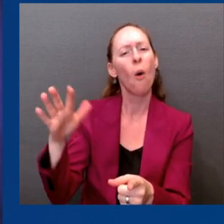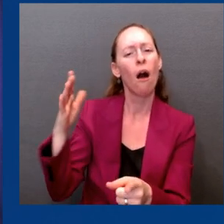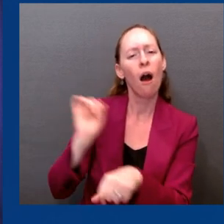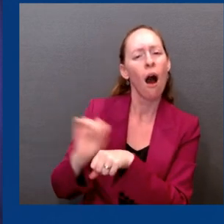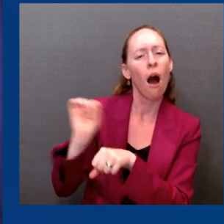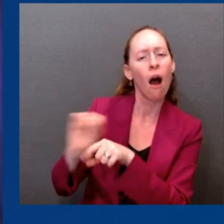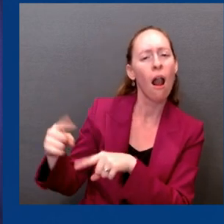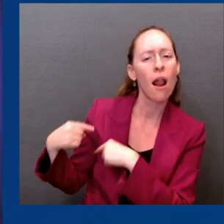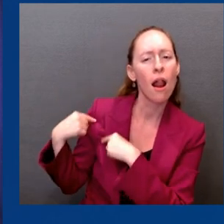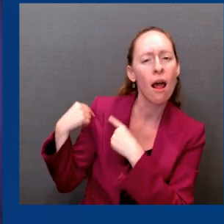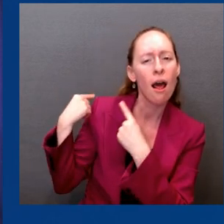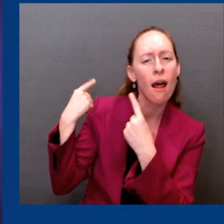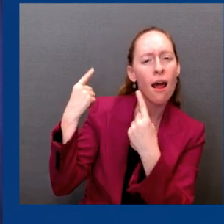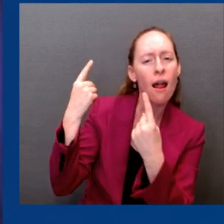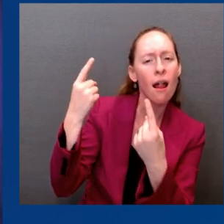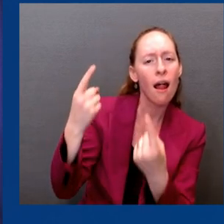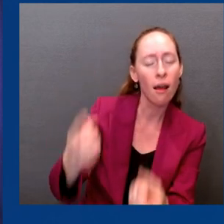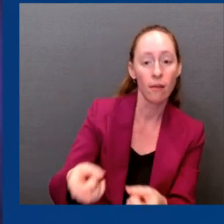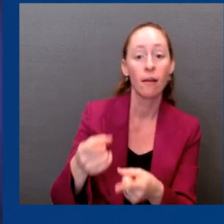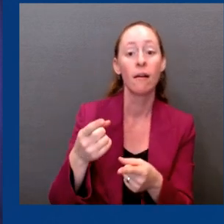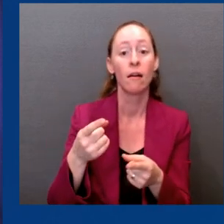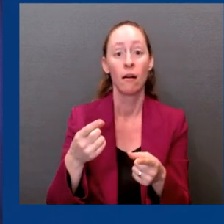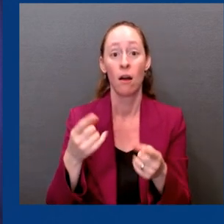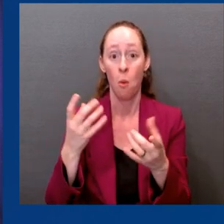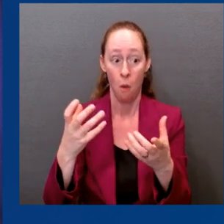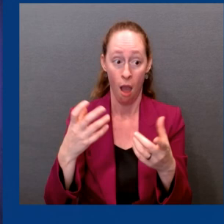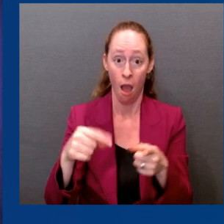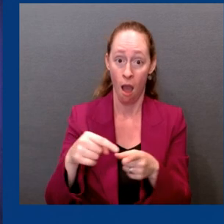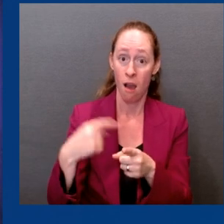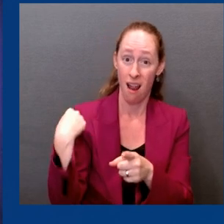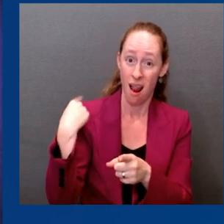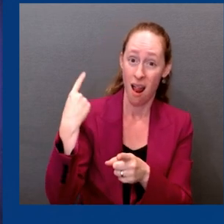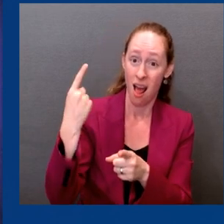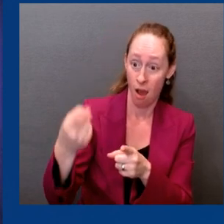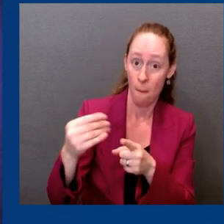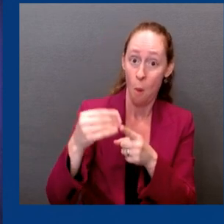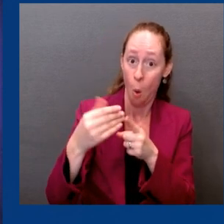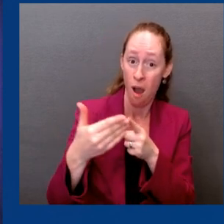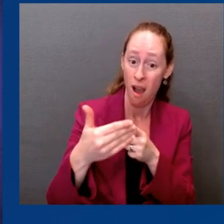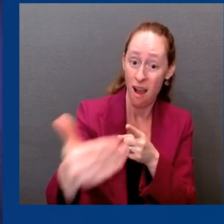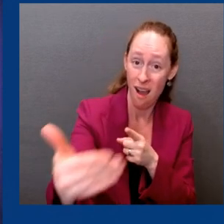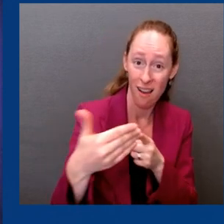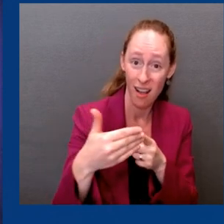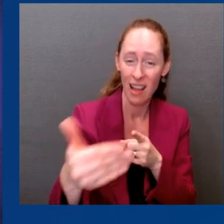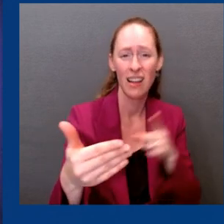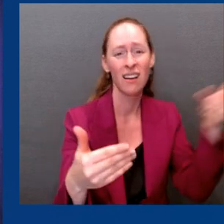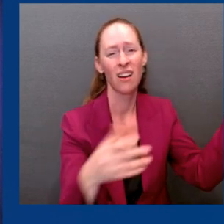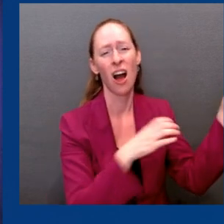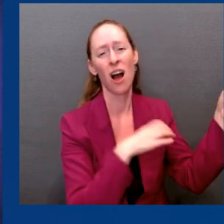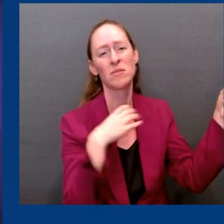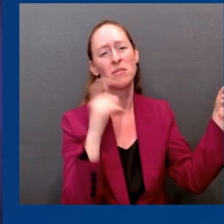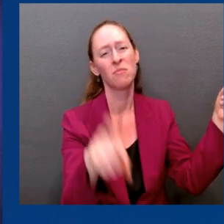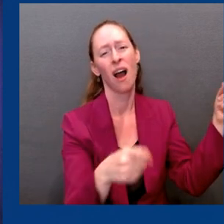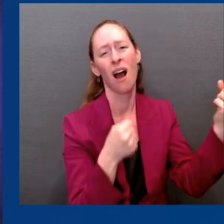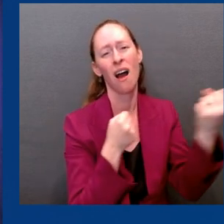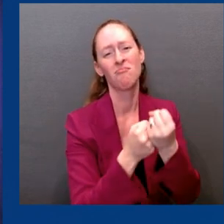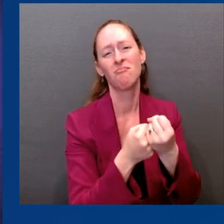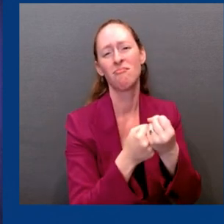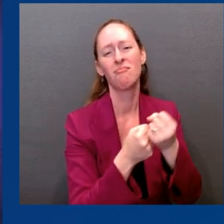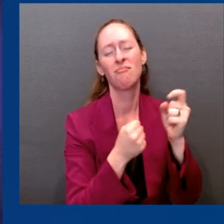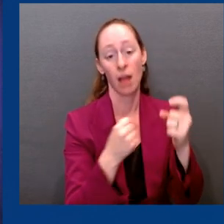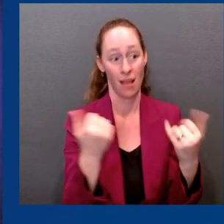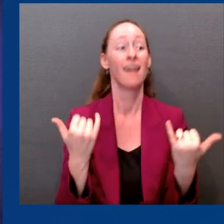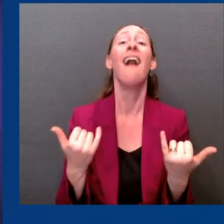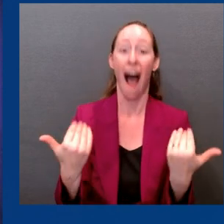resources that we've requested from Congress. And so while we may have the vaccines today for folks for this